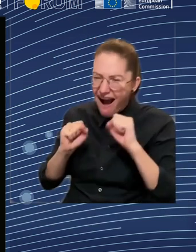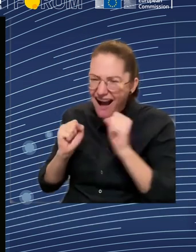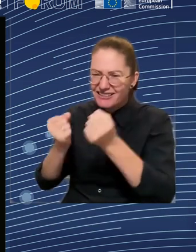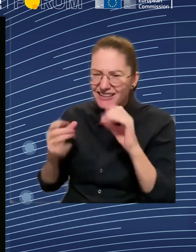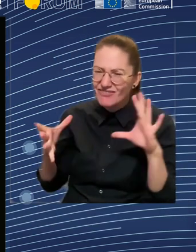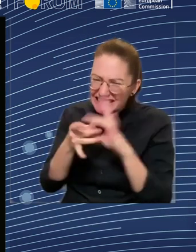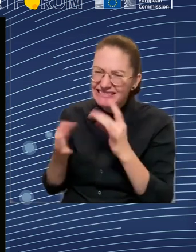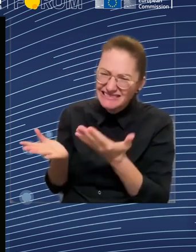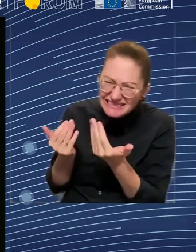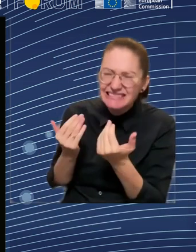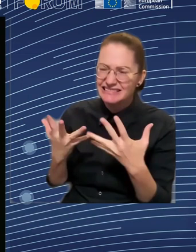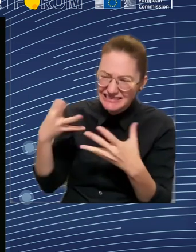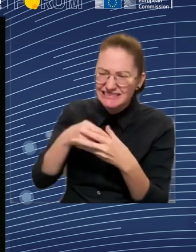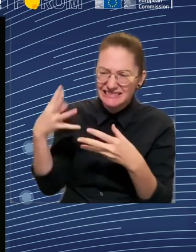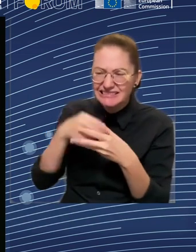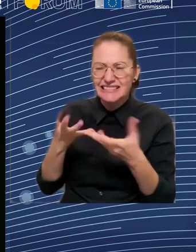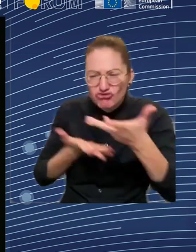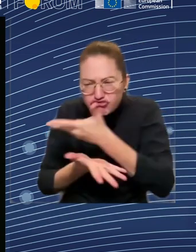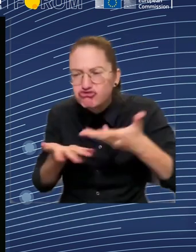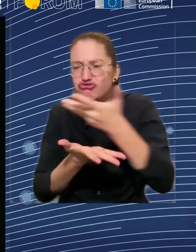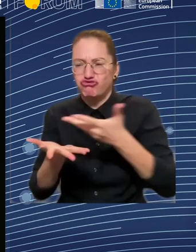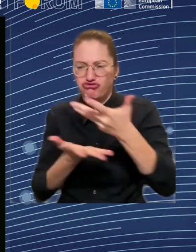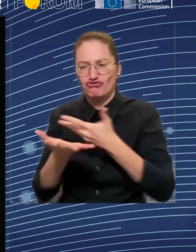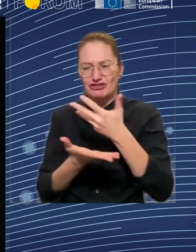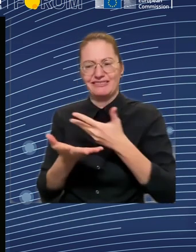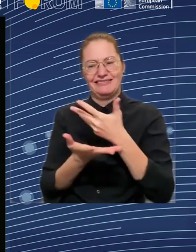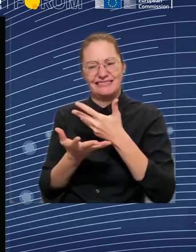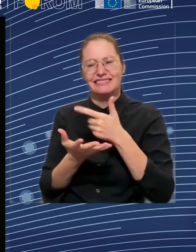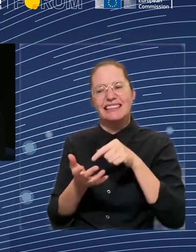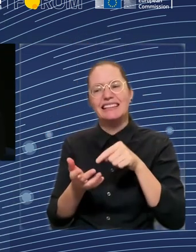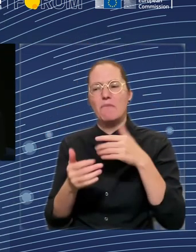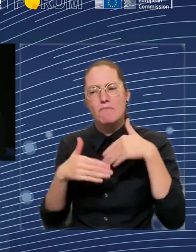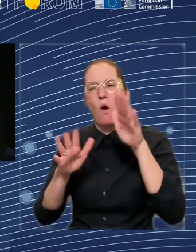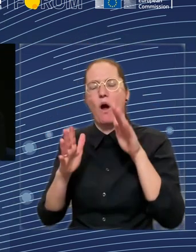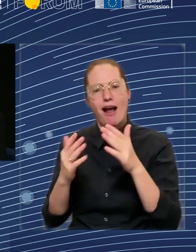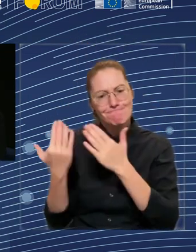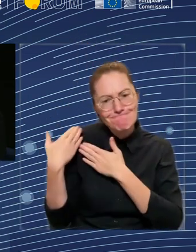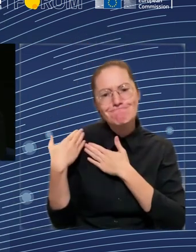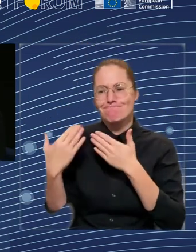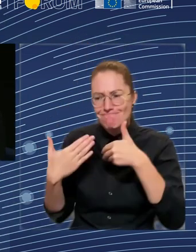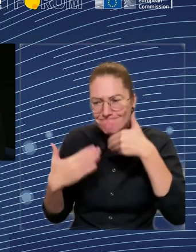what dreams or aspirations would you...? I'm looking at the...